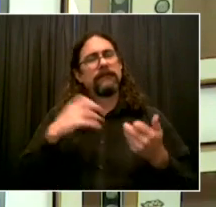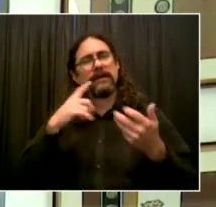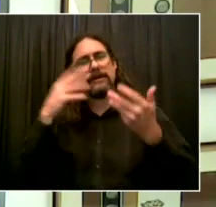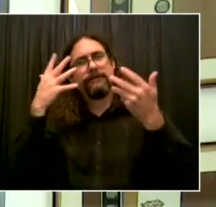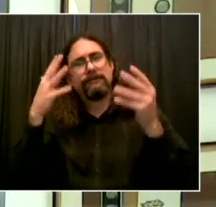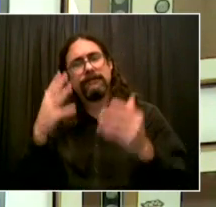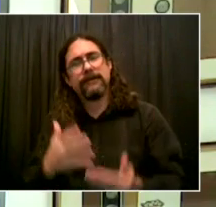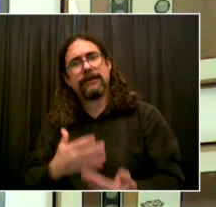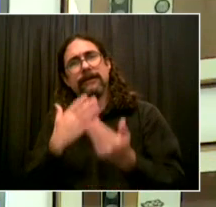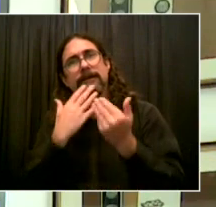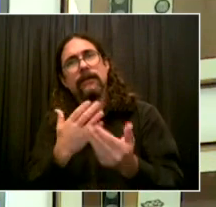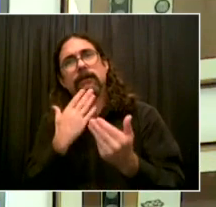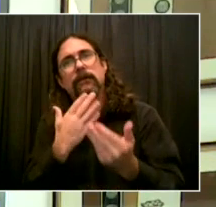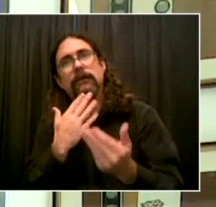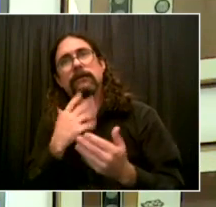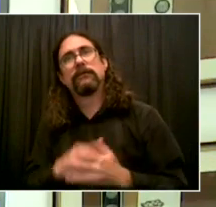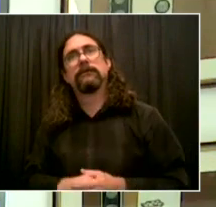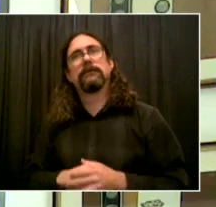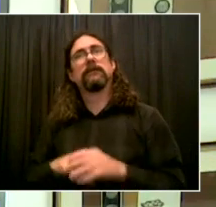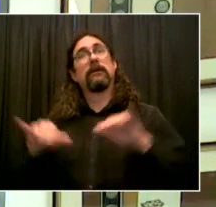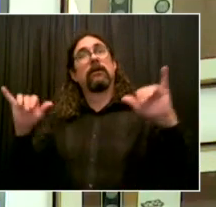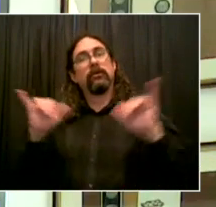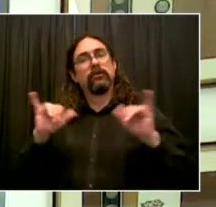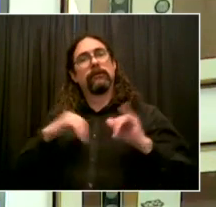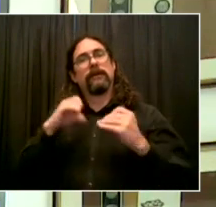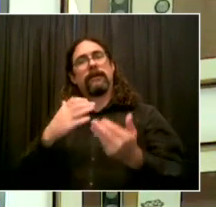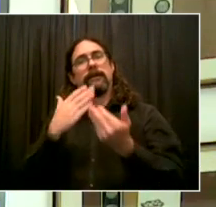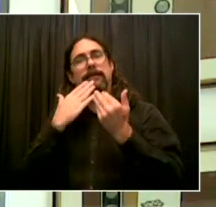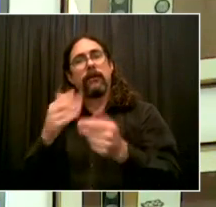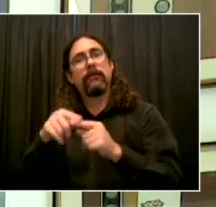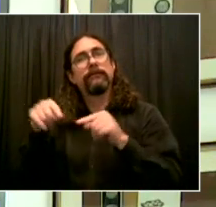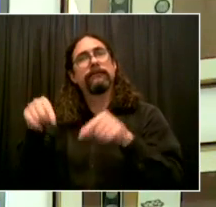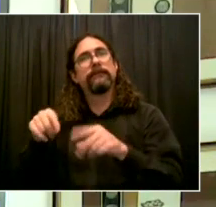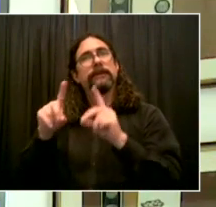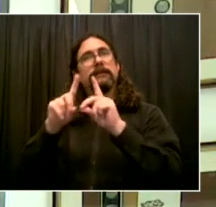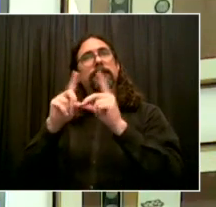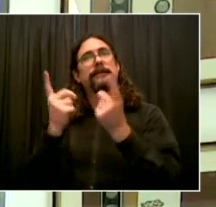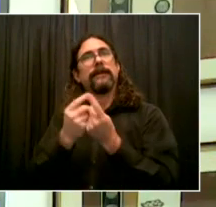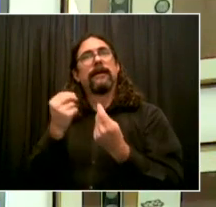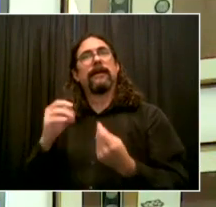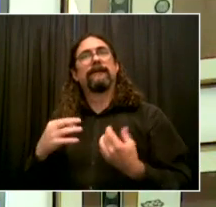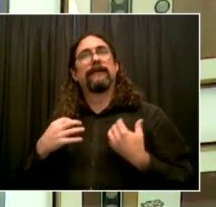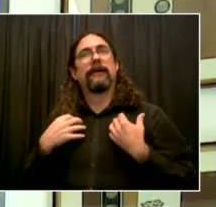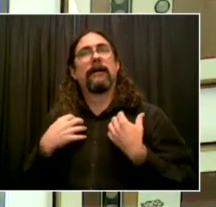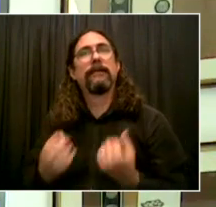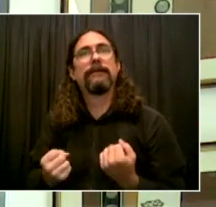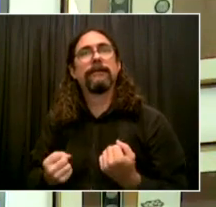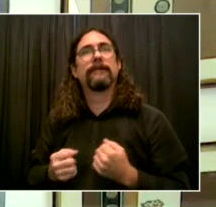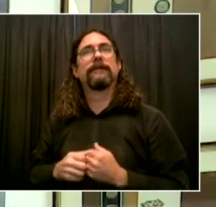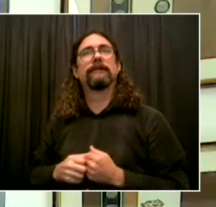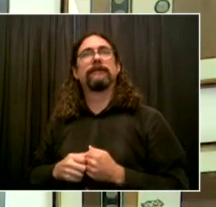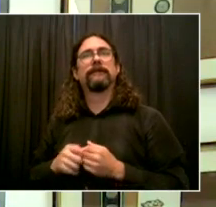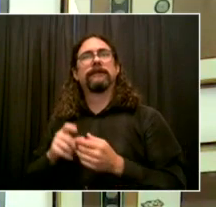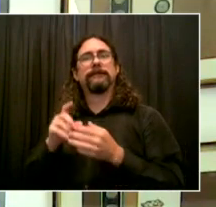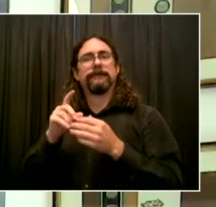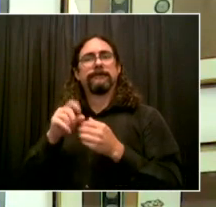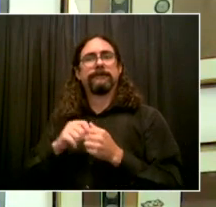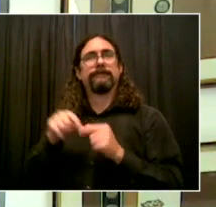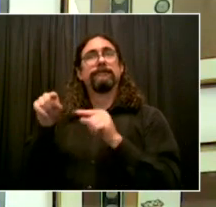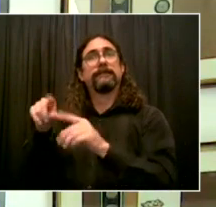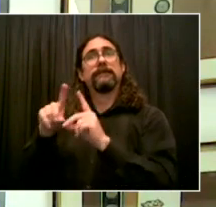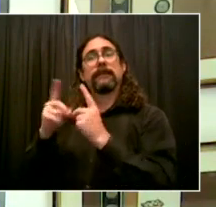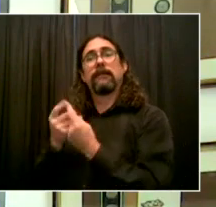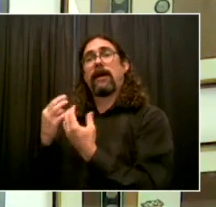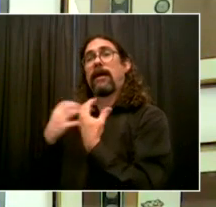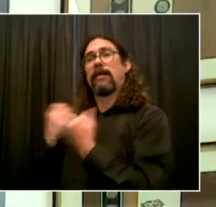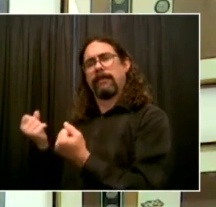Hygiene for placing your trust in us. We are honored and we're humbled by this mission, and we are committed to